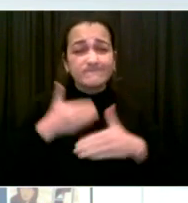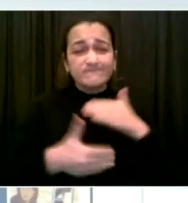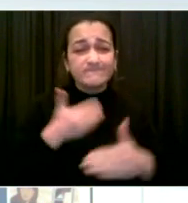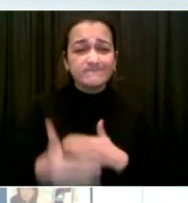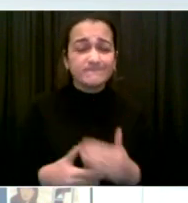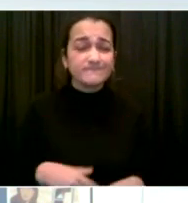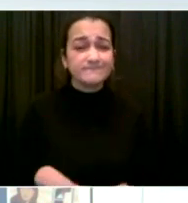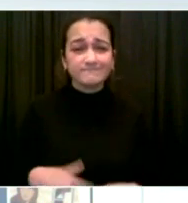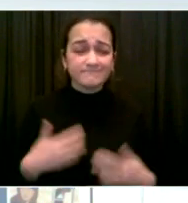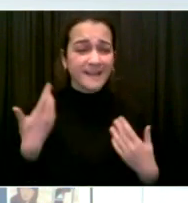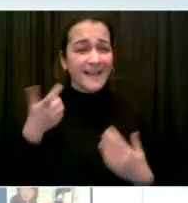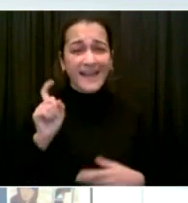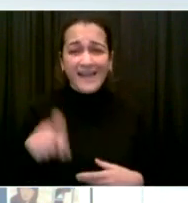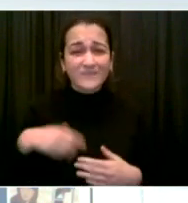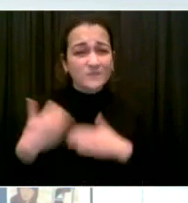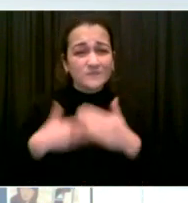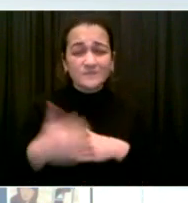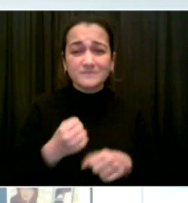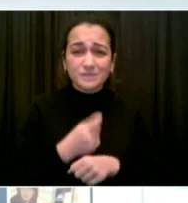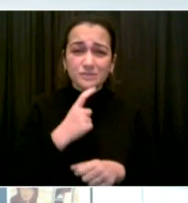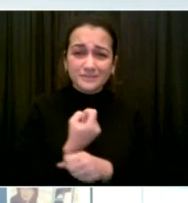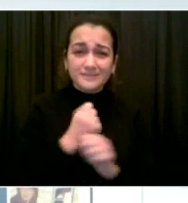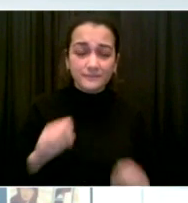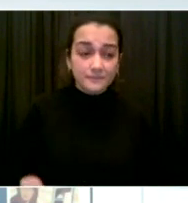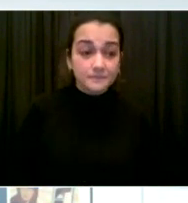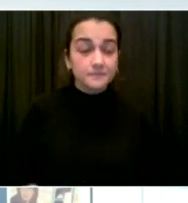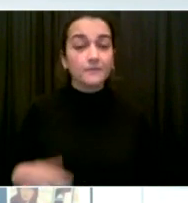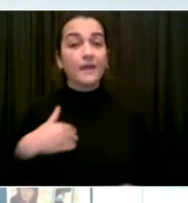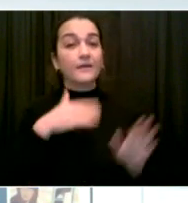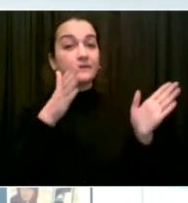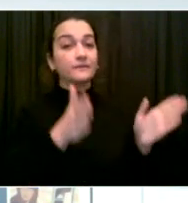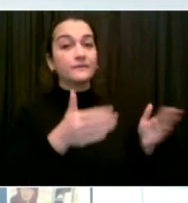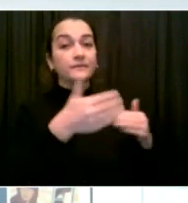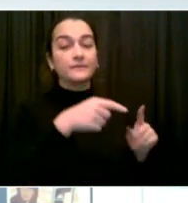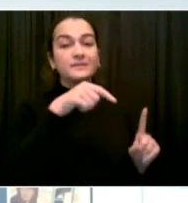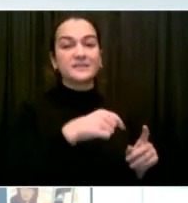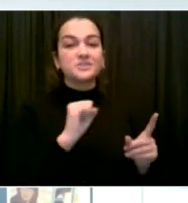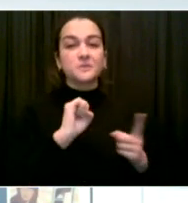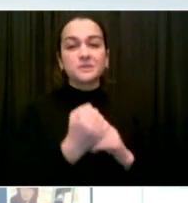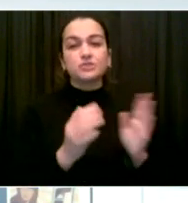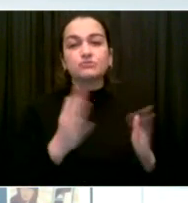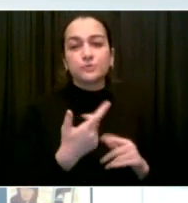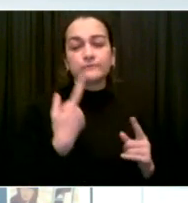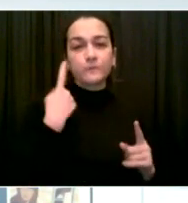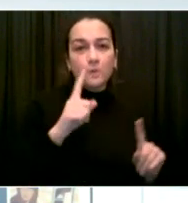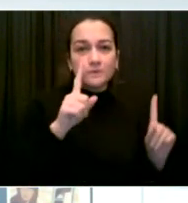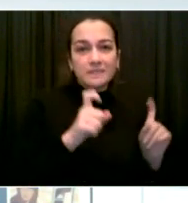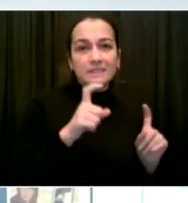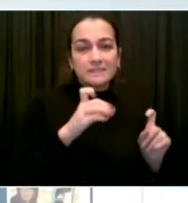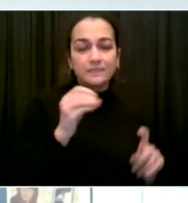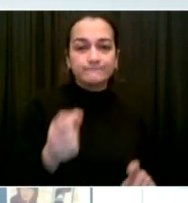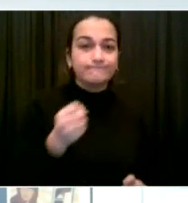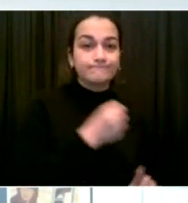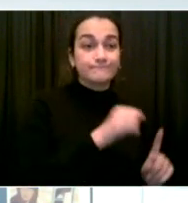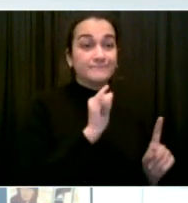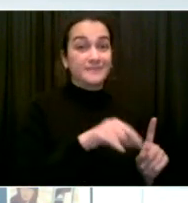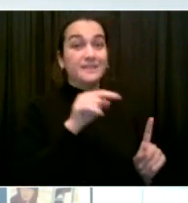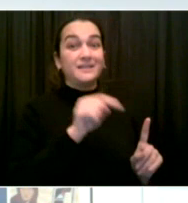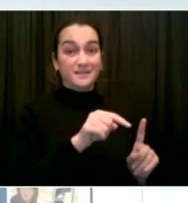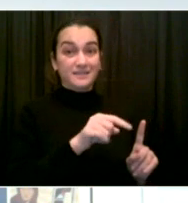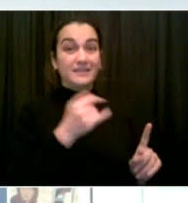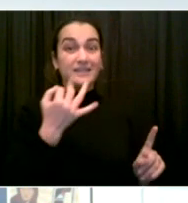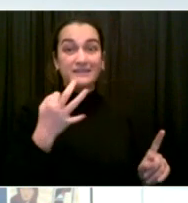the overall number of staff in the situation room and will continue to expand that as needed in order to be able to